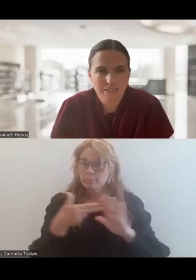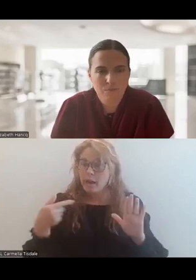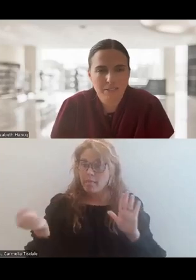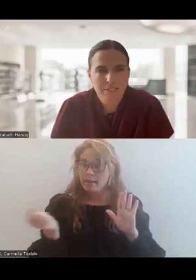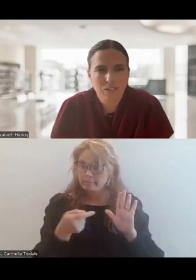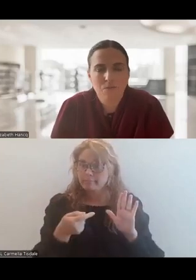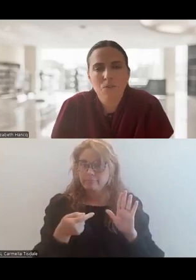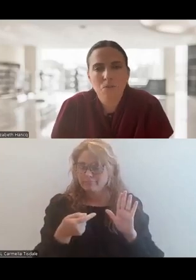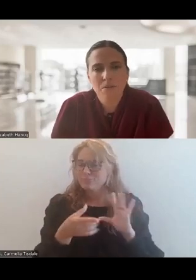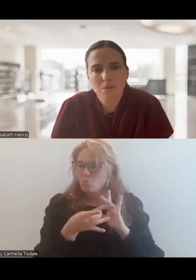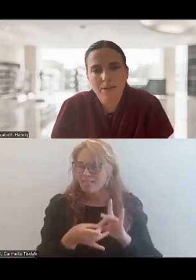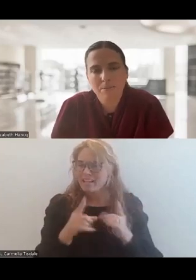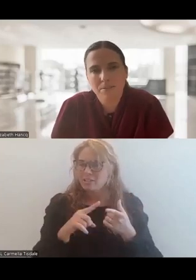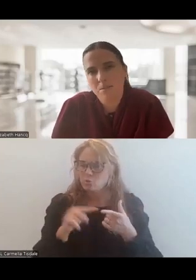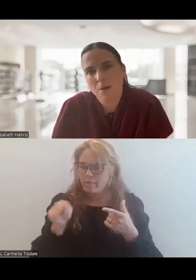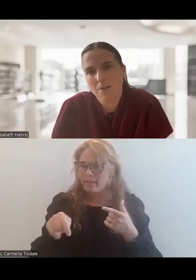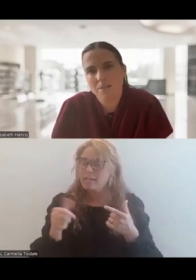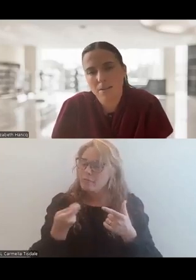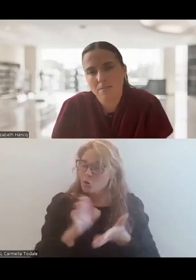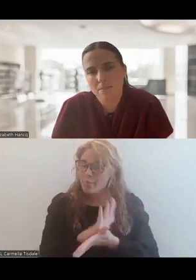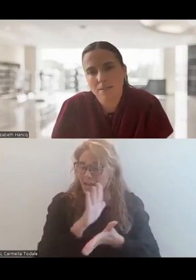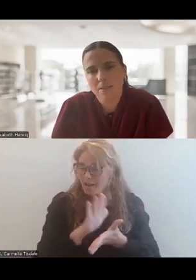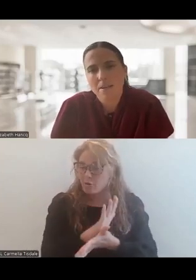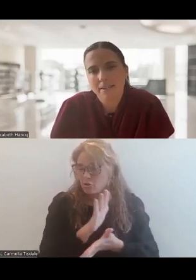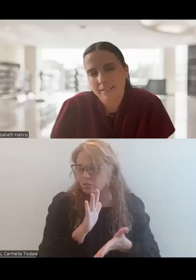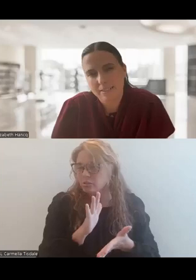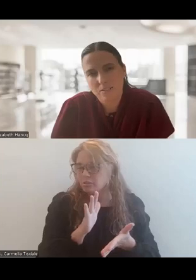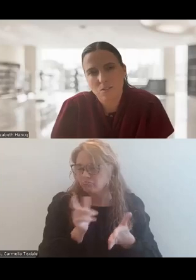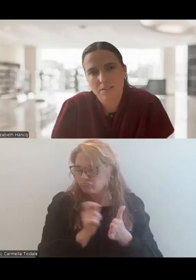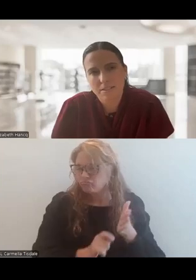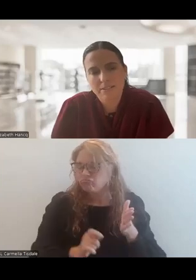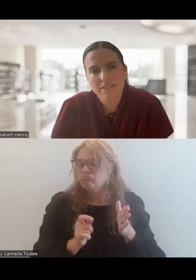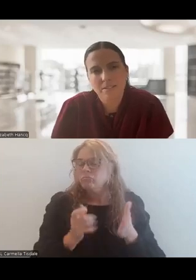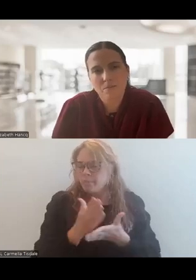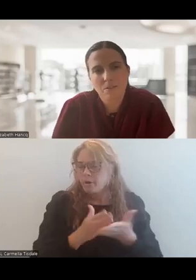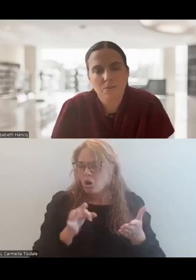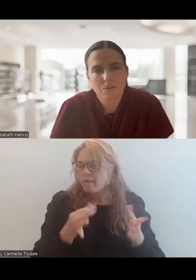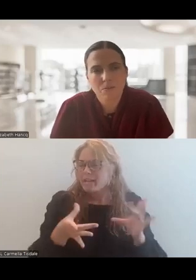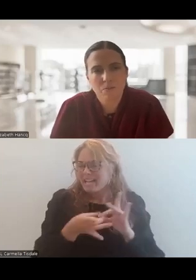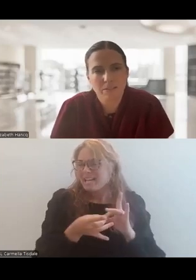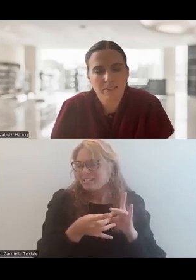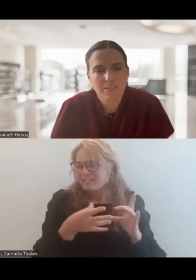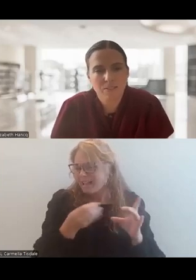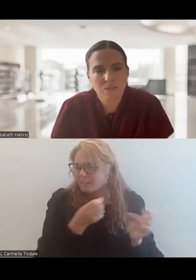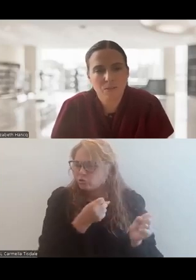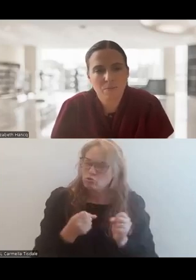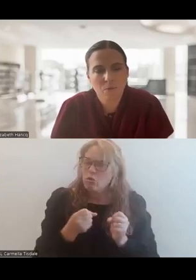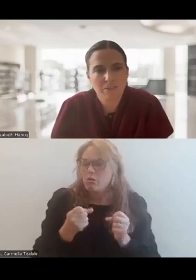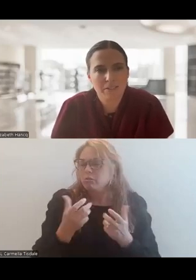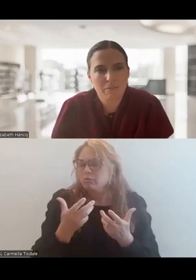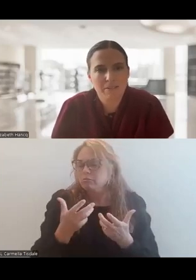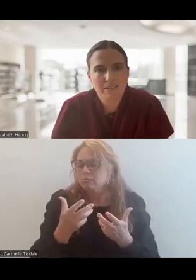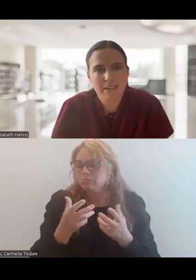related to this presentation, a few of the papers as part of the Connected and Strong series that were relevant to